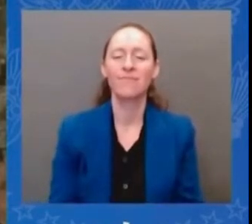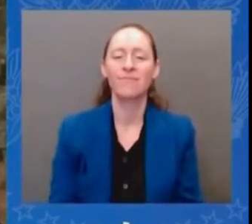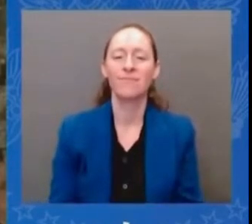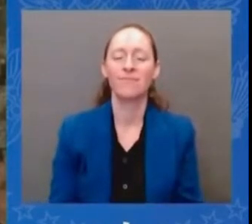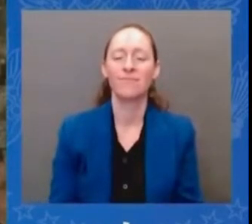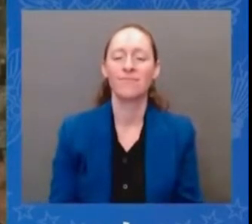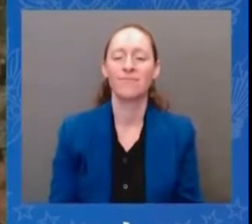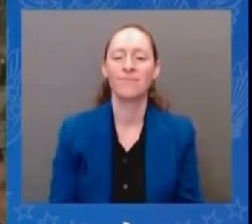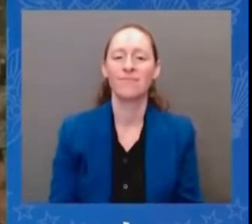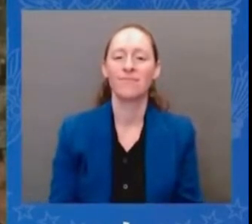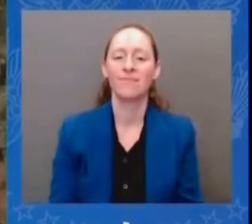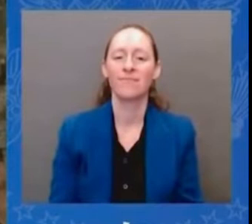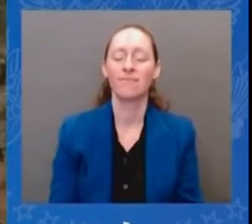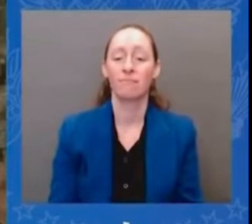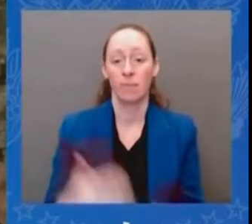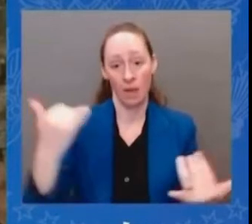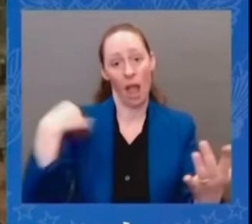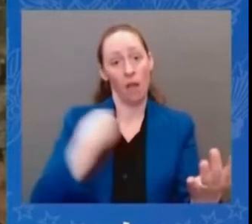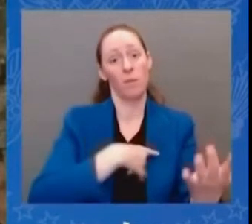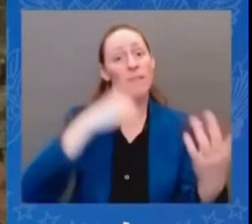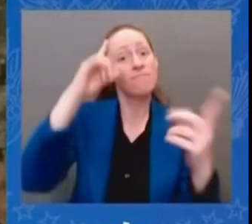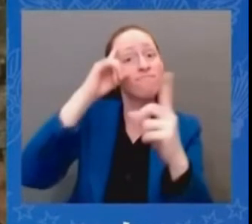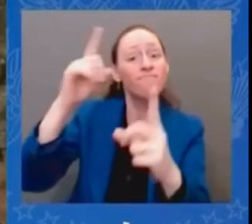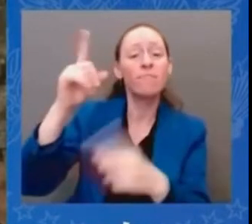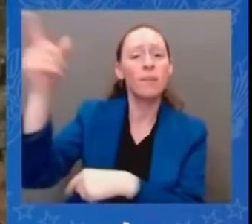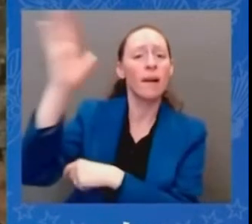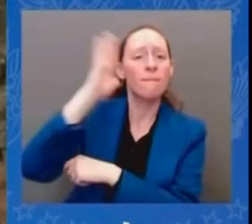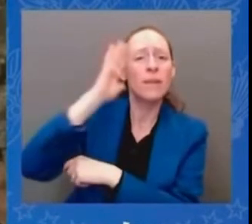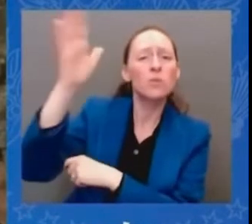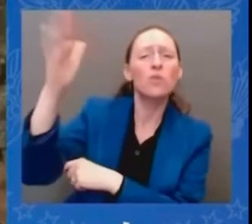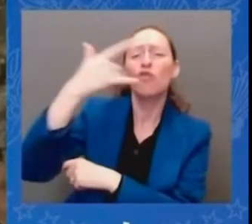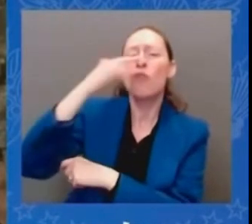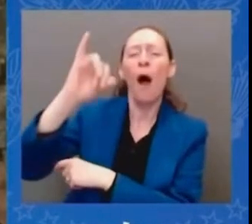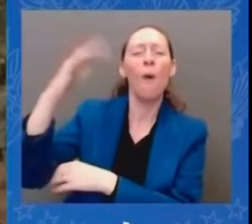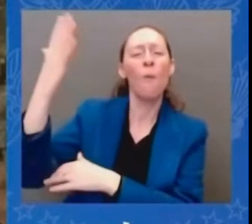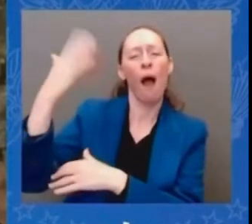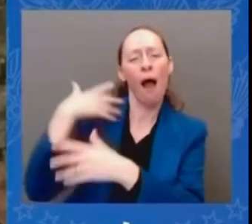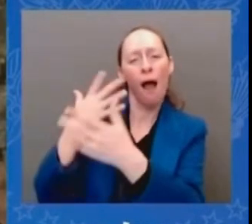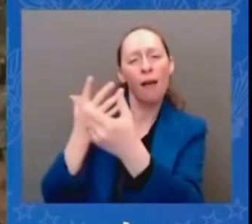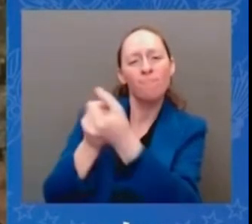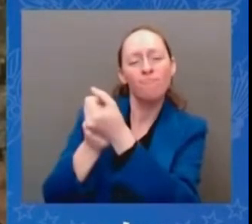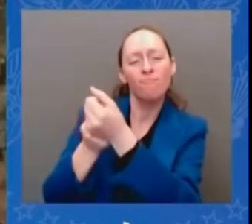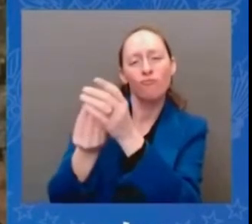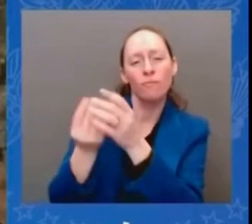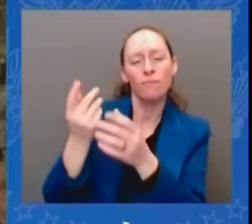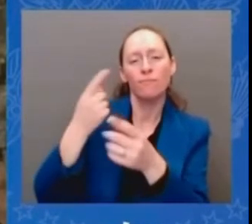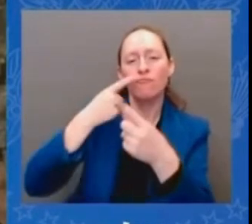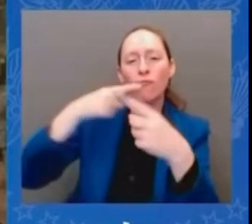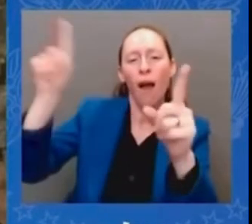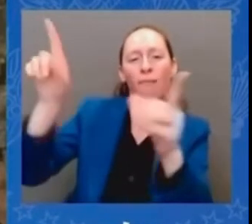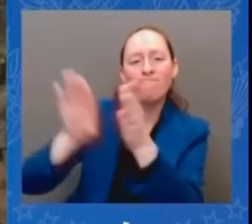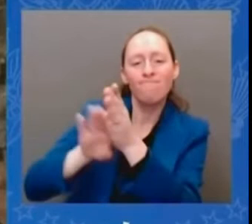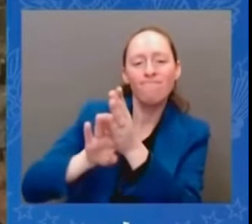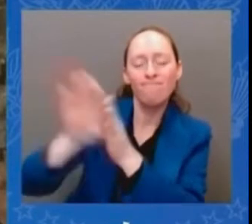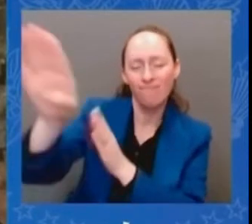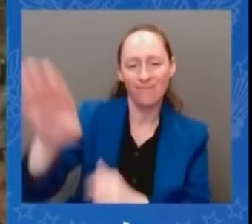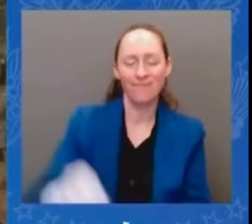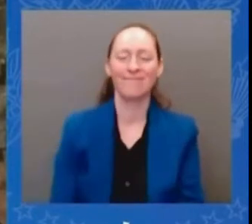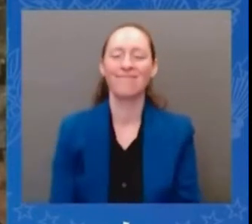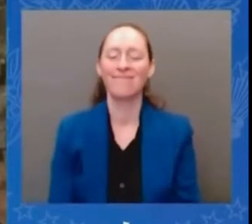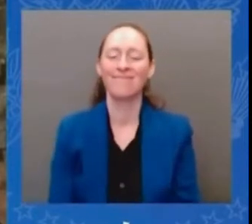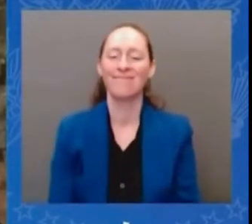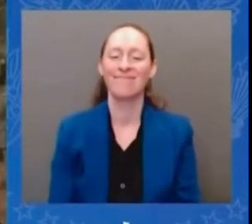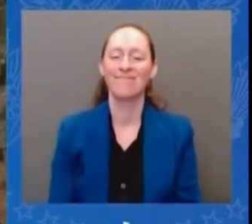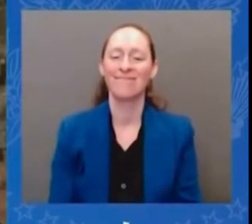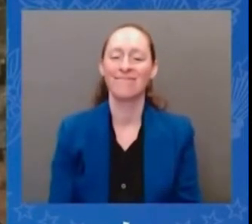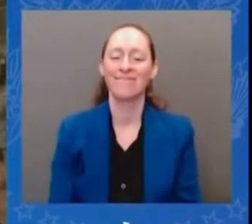happy to take questions and i'm told there are going to be four questioners but i'm not going to do 10 questions from each questioner all right let's make that clear